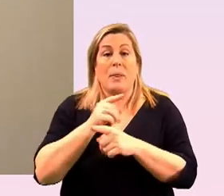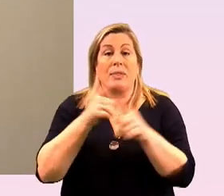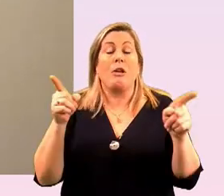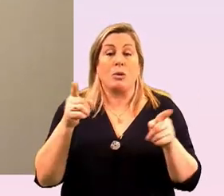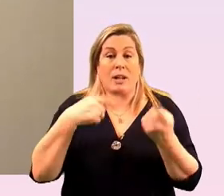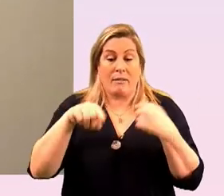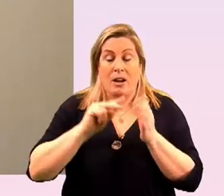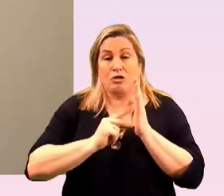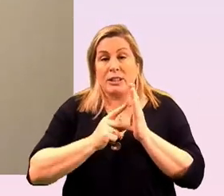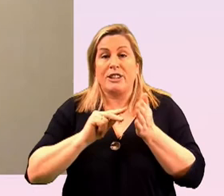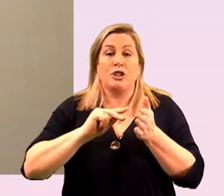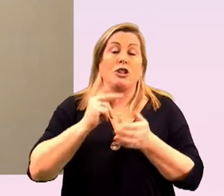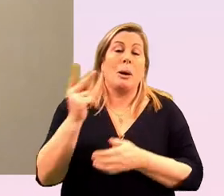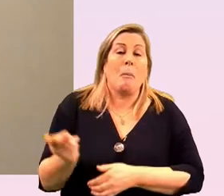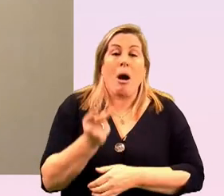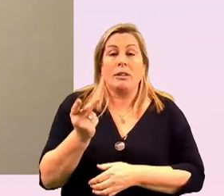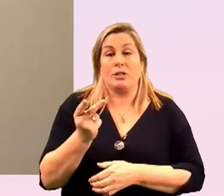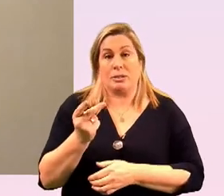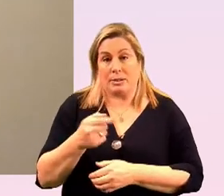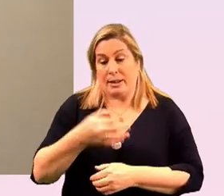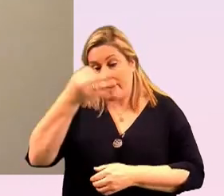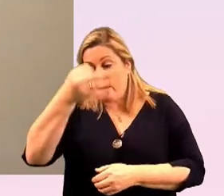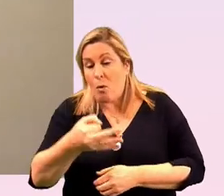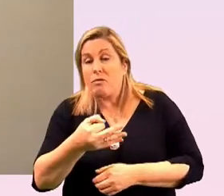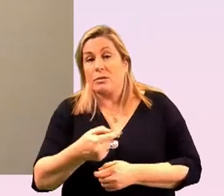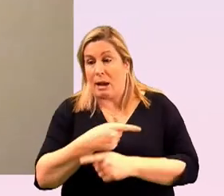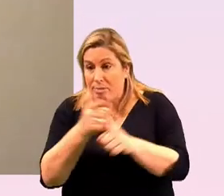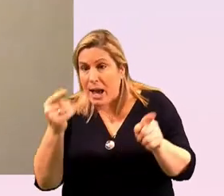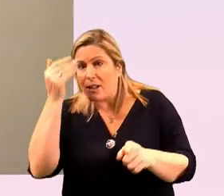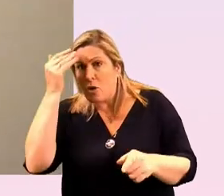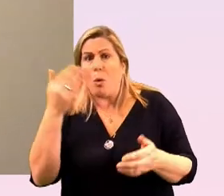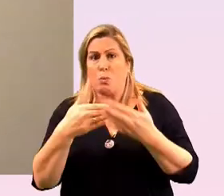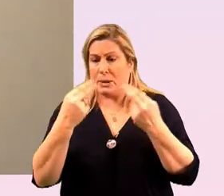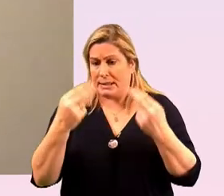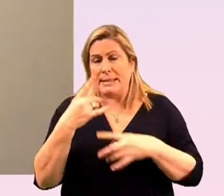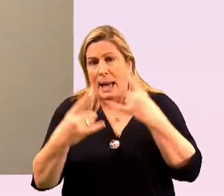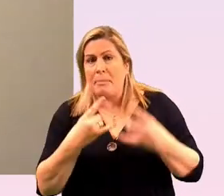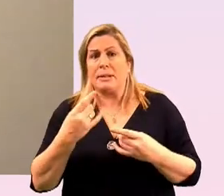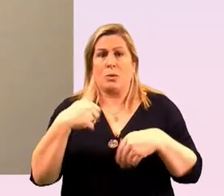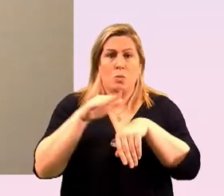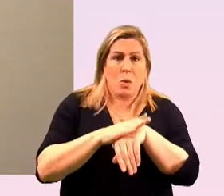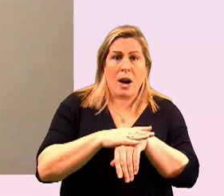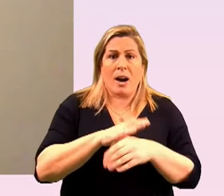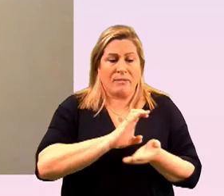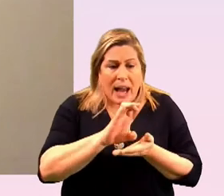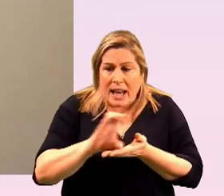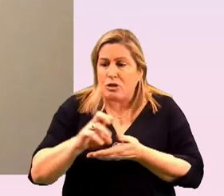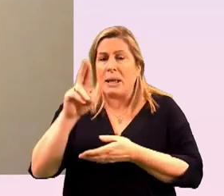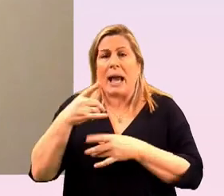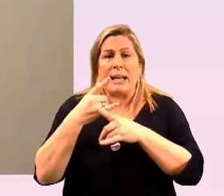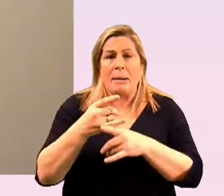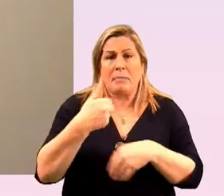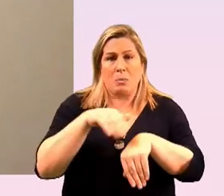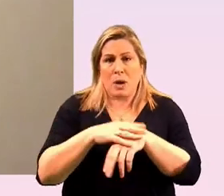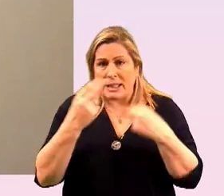our strategic partners who are to the forefront and they who know what needs to be done where philanthropy can help and where investments